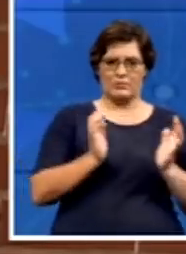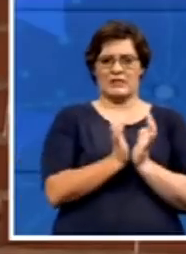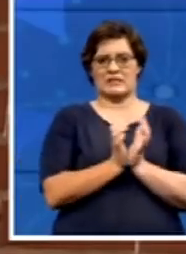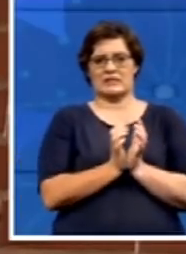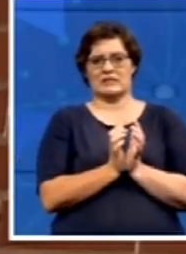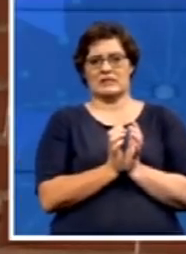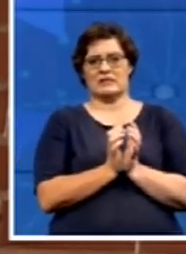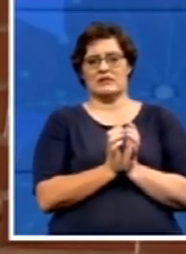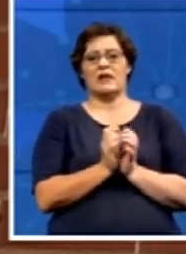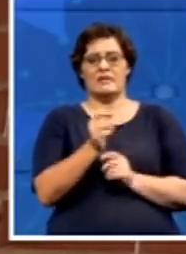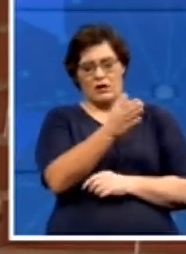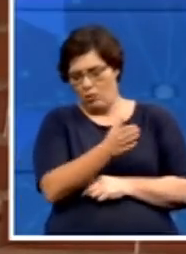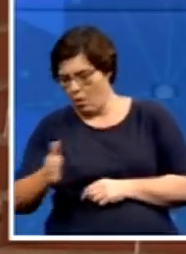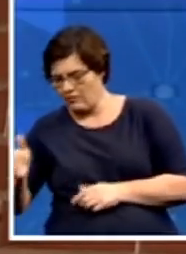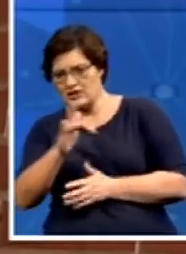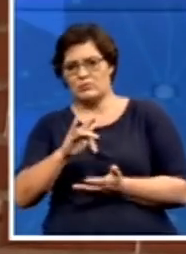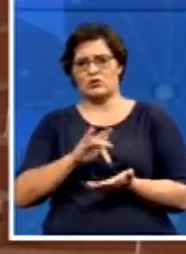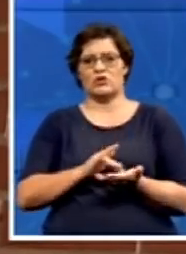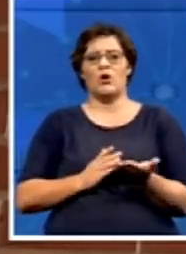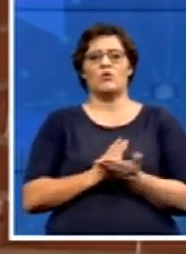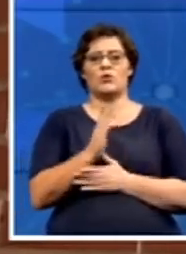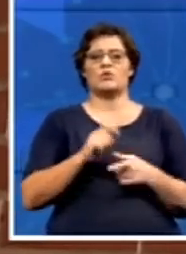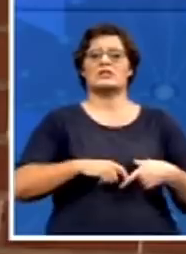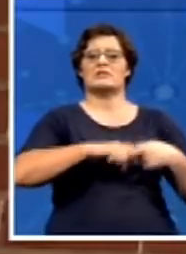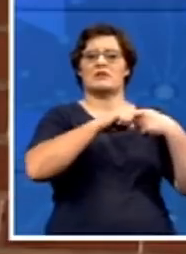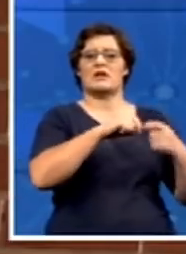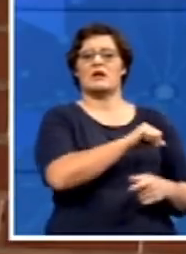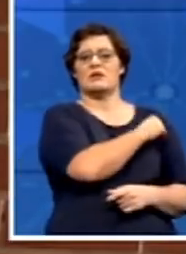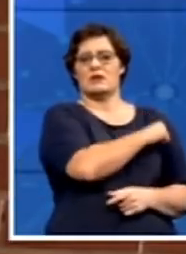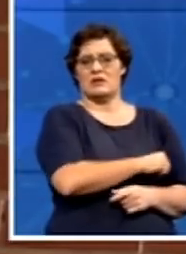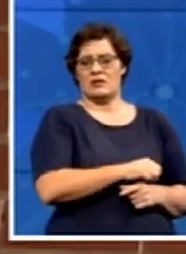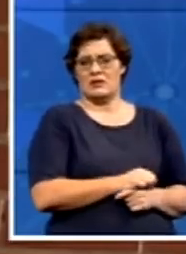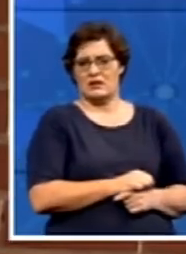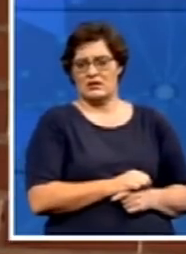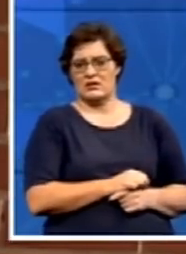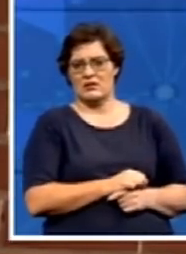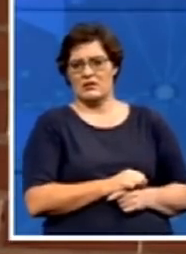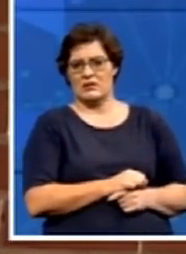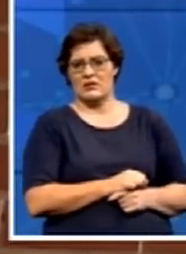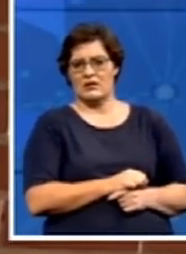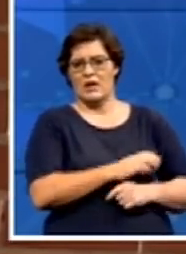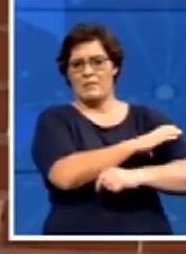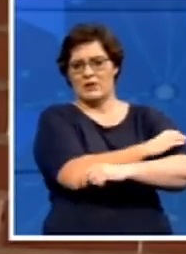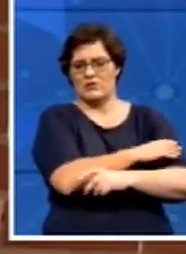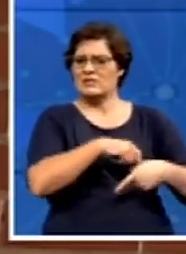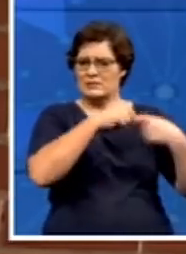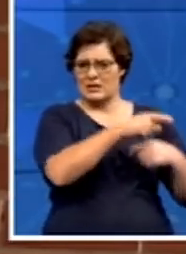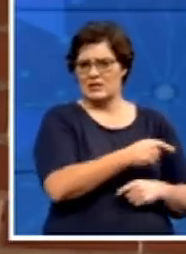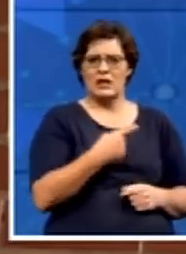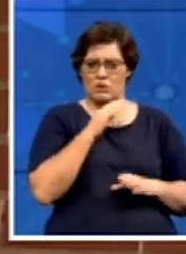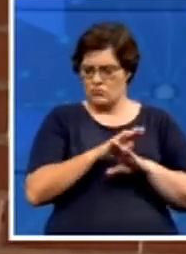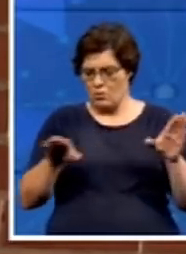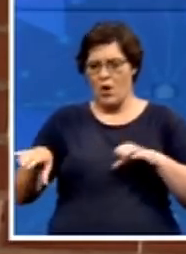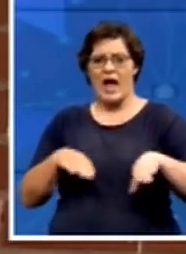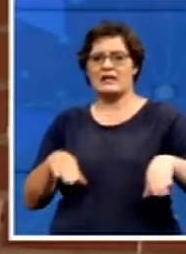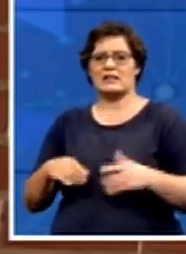position by the suspended municipal manager, Mr. Bani. He then claimed that, you know, he was no longer the acting municipal manager, but in subsequent